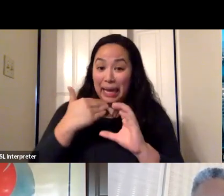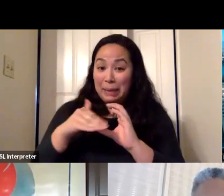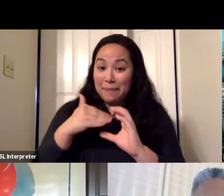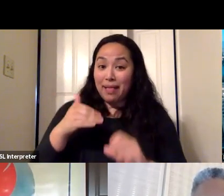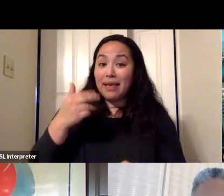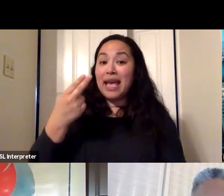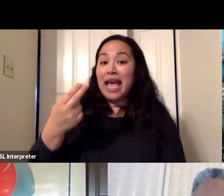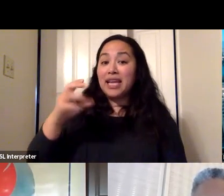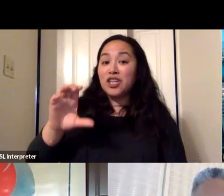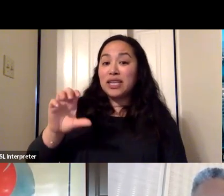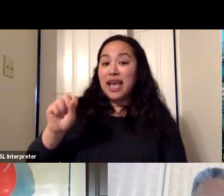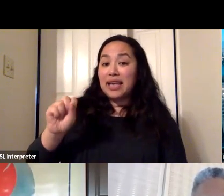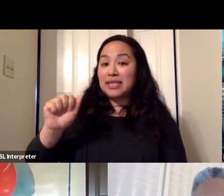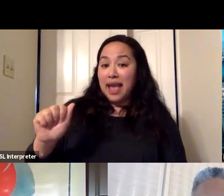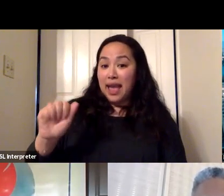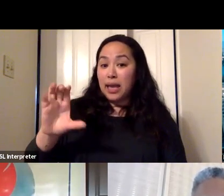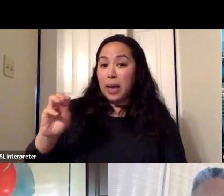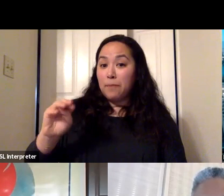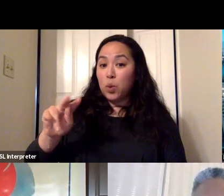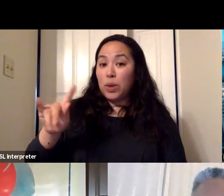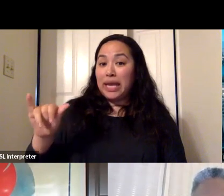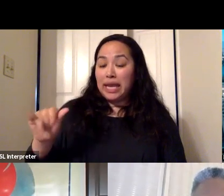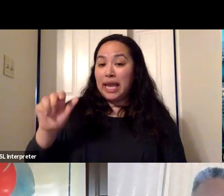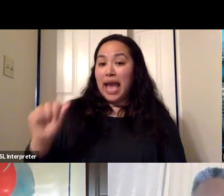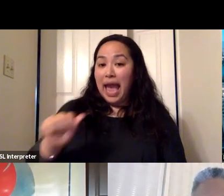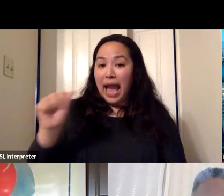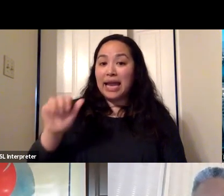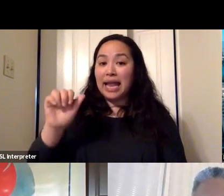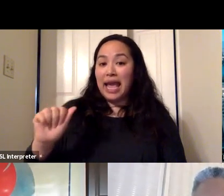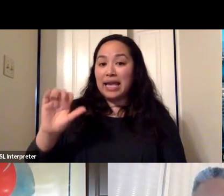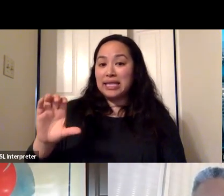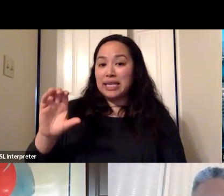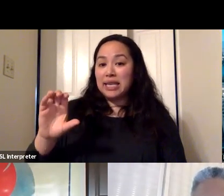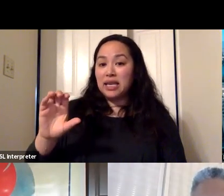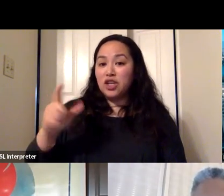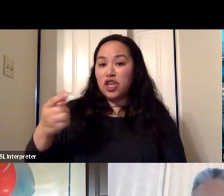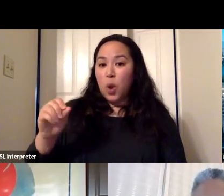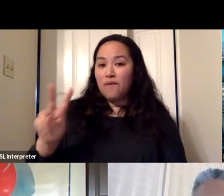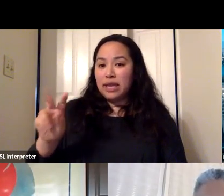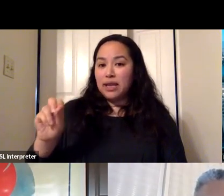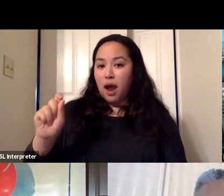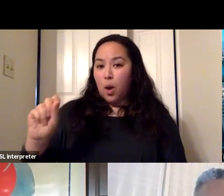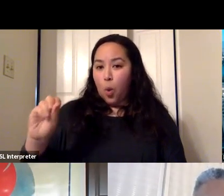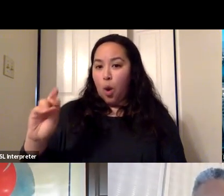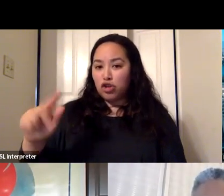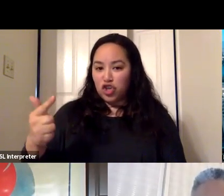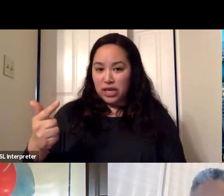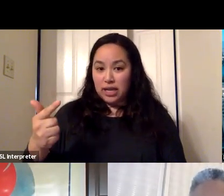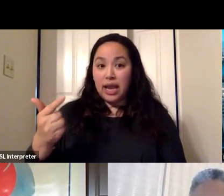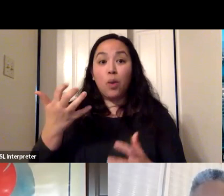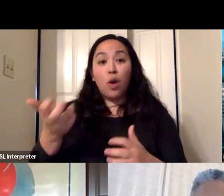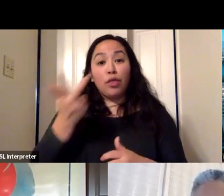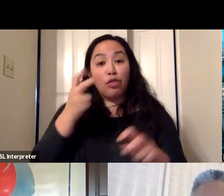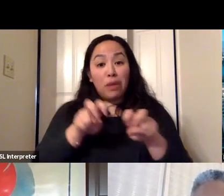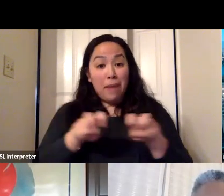hcsacommunity at acgov.org. And I would like for our three panelists